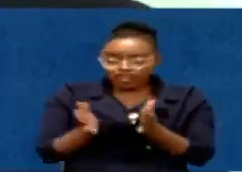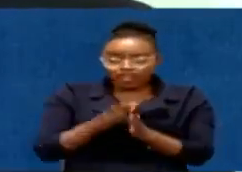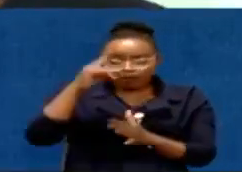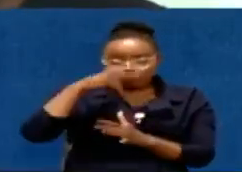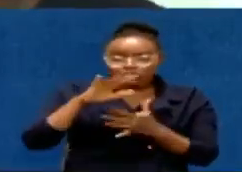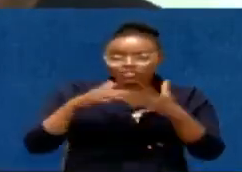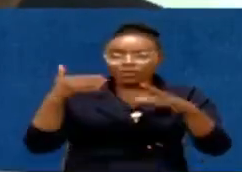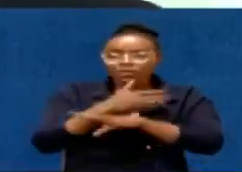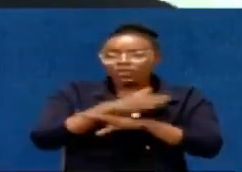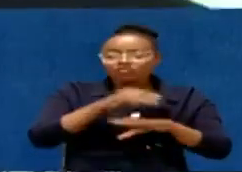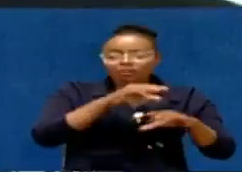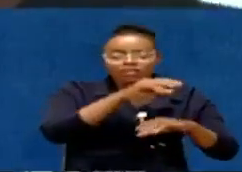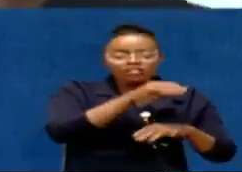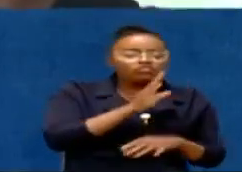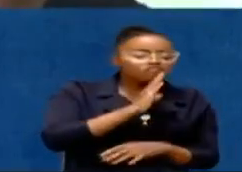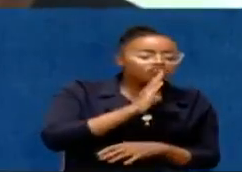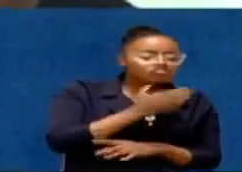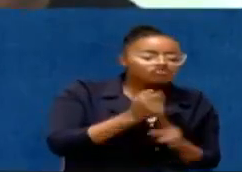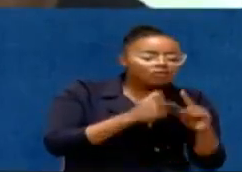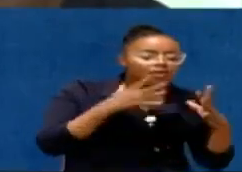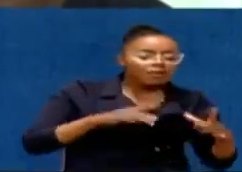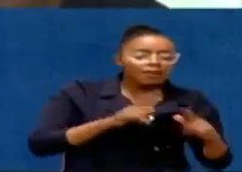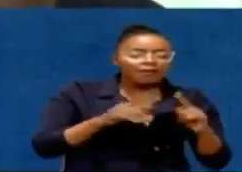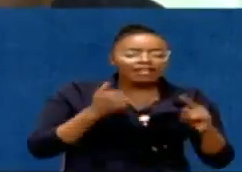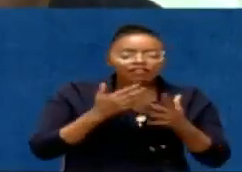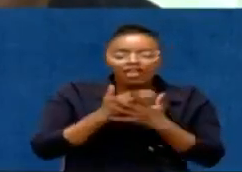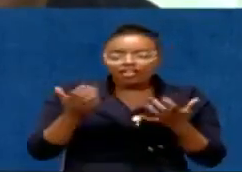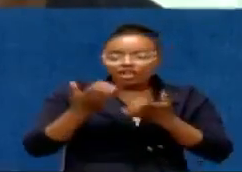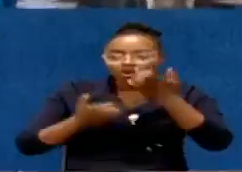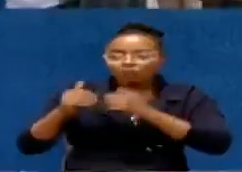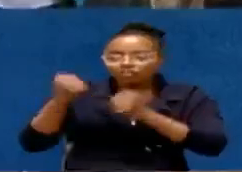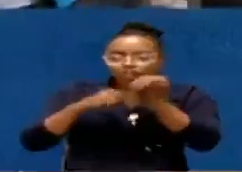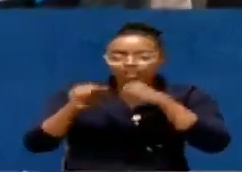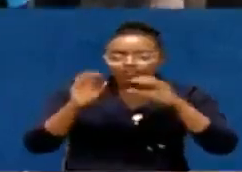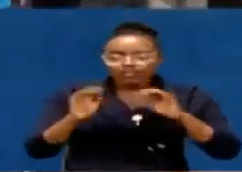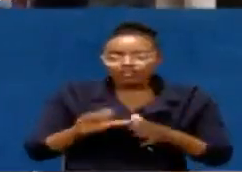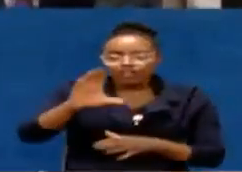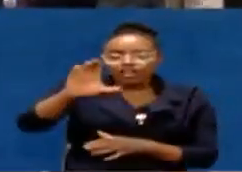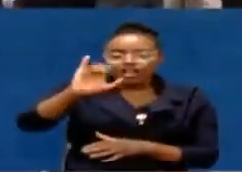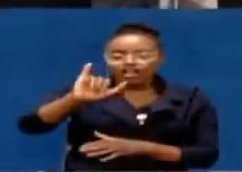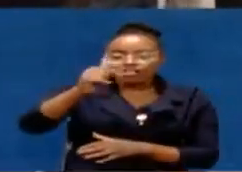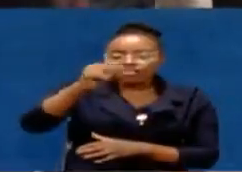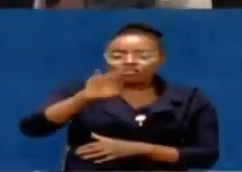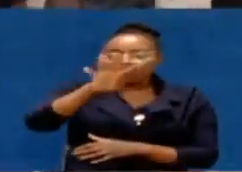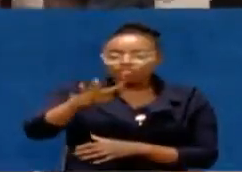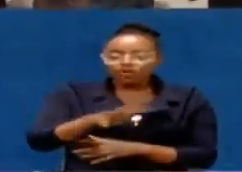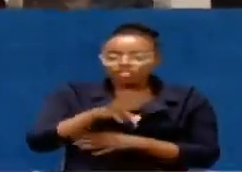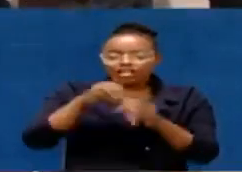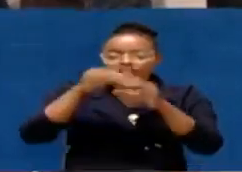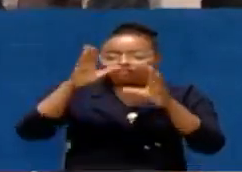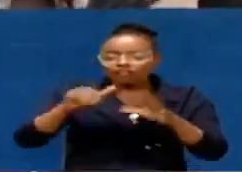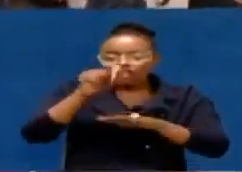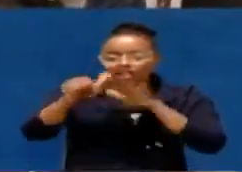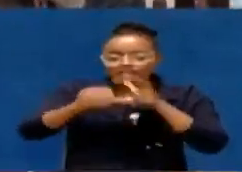essentially means taking from Dennis giving to Poland. There's no underlying commercial activity. CITON has 4,000 investors